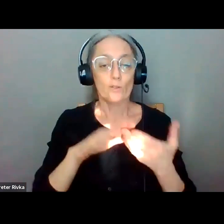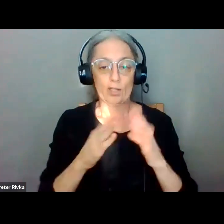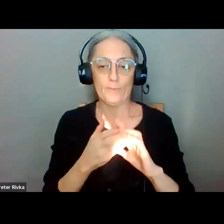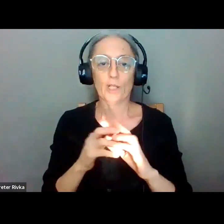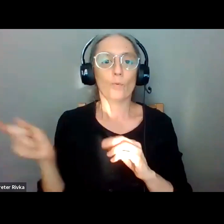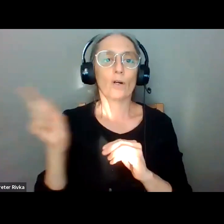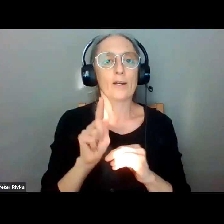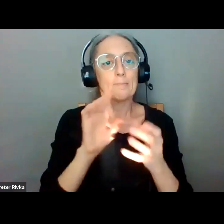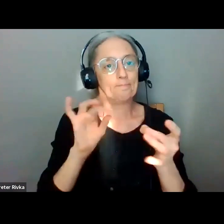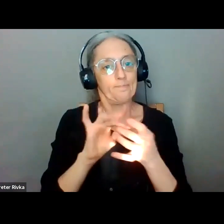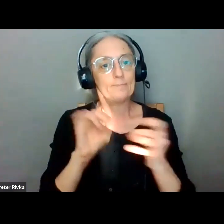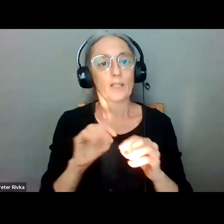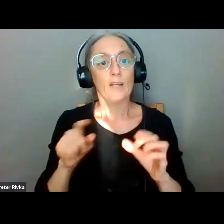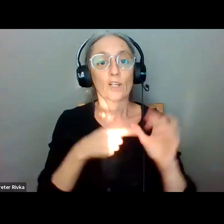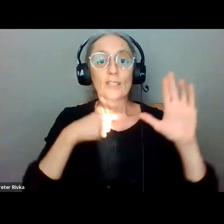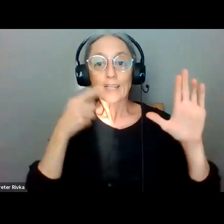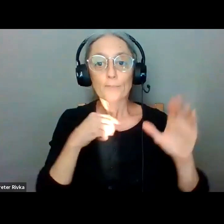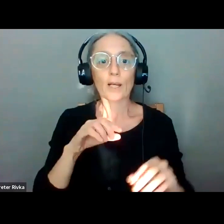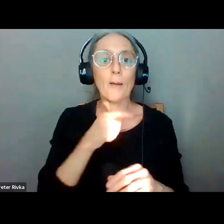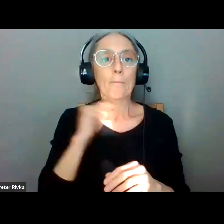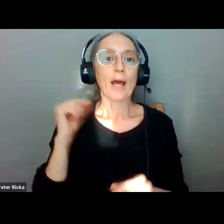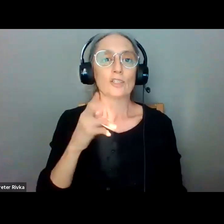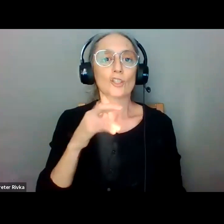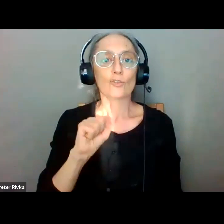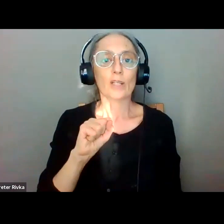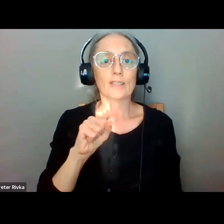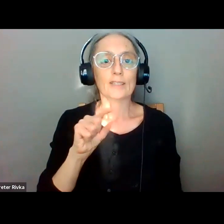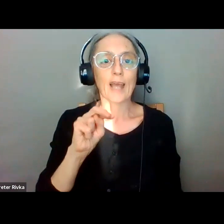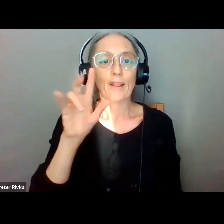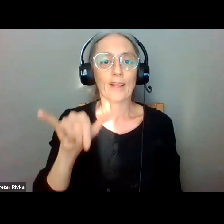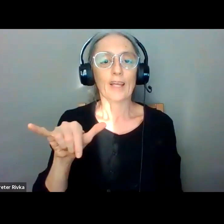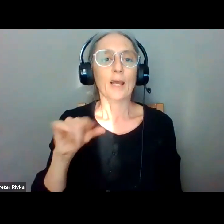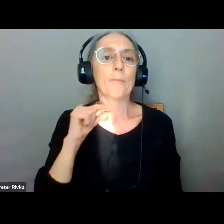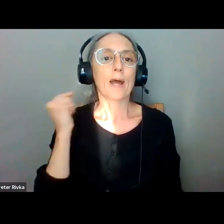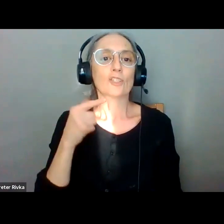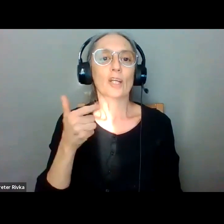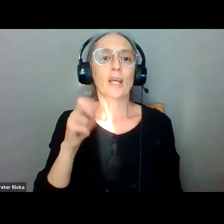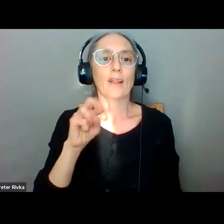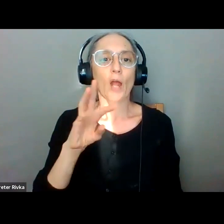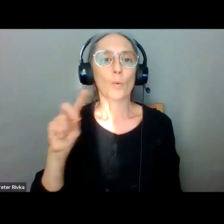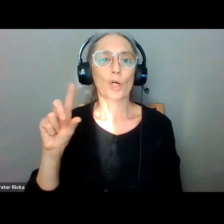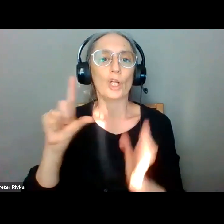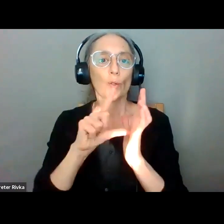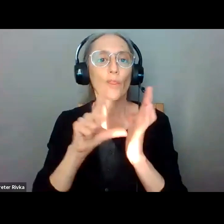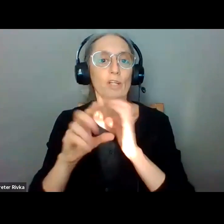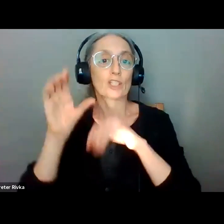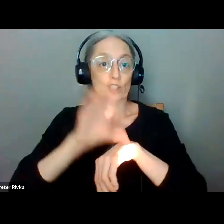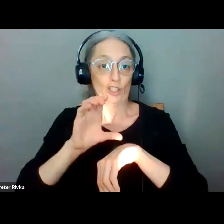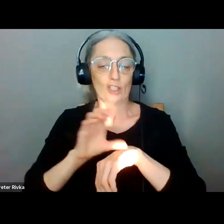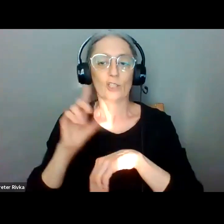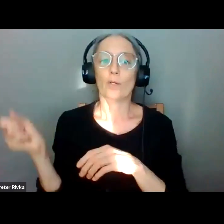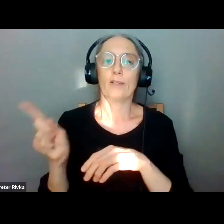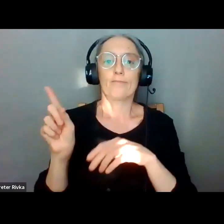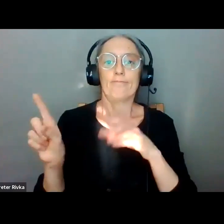first testimonies are coming from pastor chris hanley who is a pastor at glenwood lutheran church and he will be sharing stories of